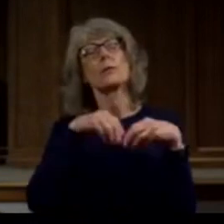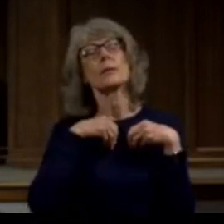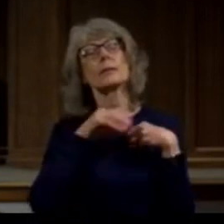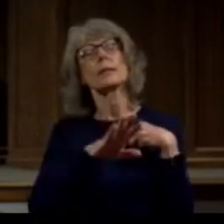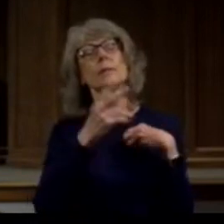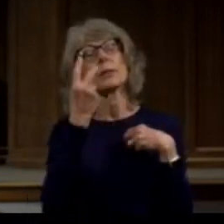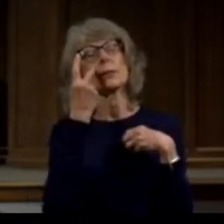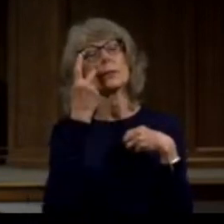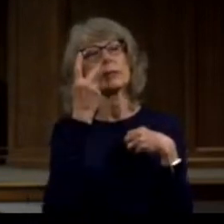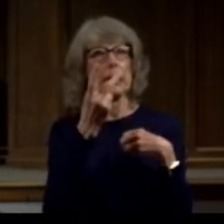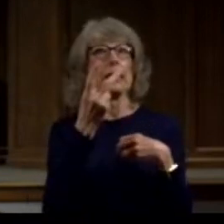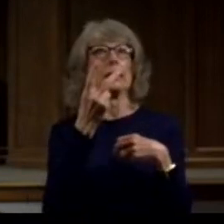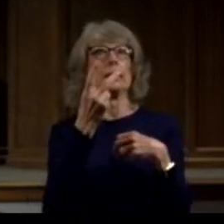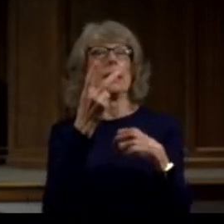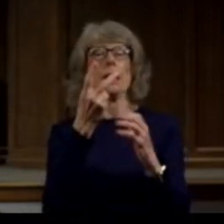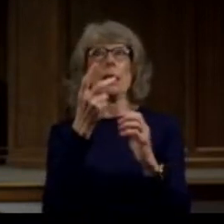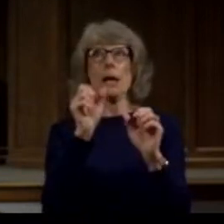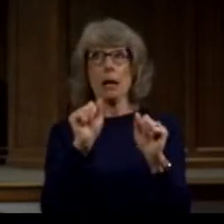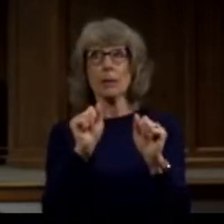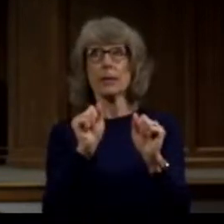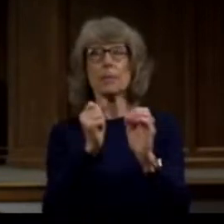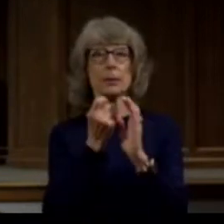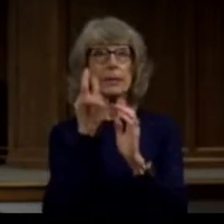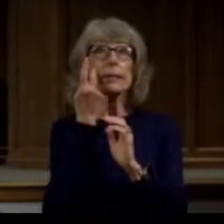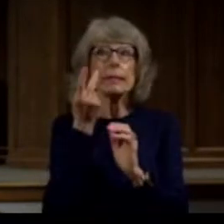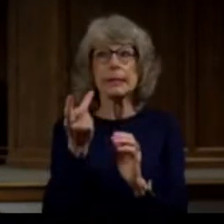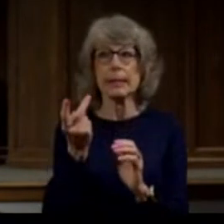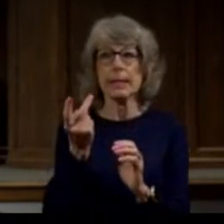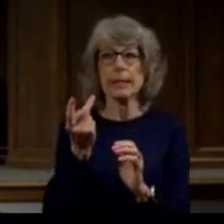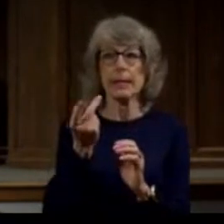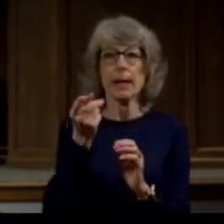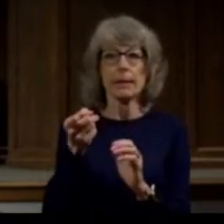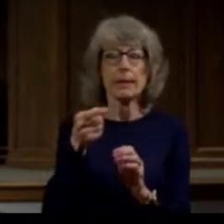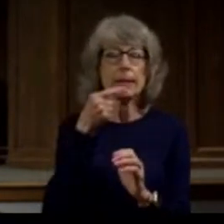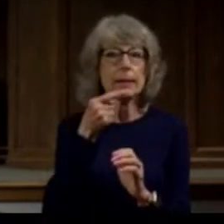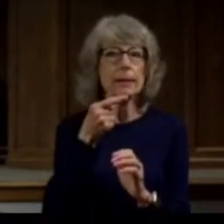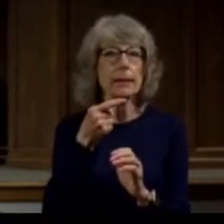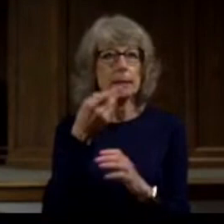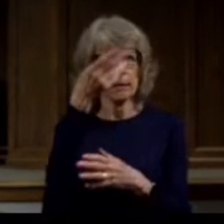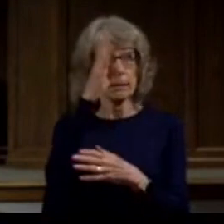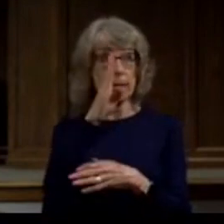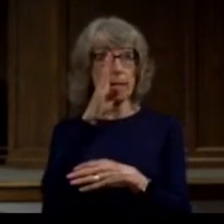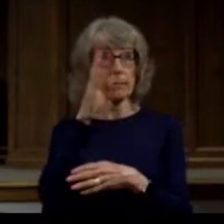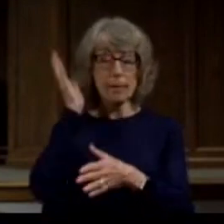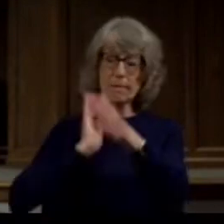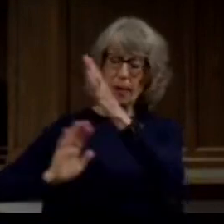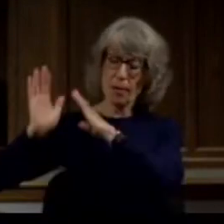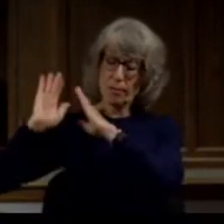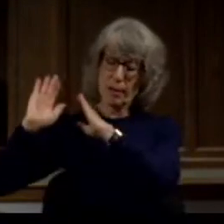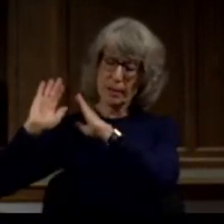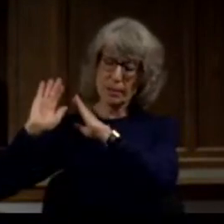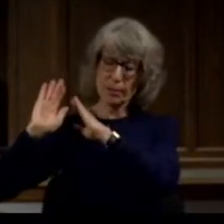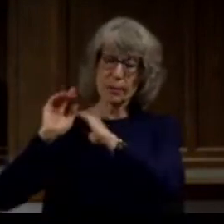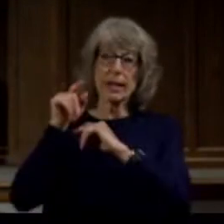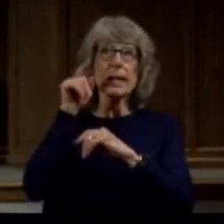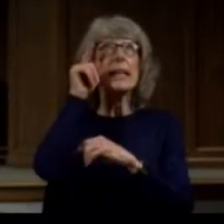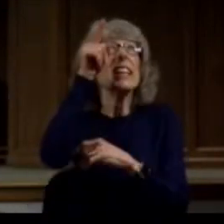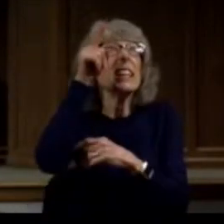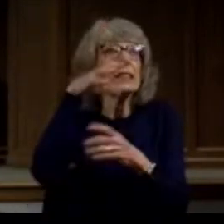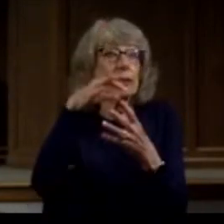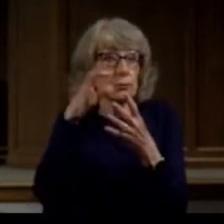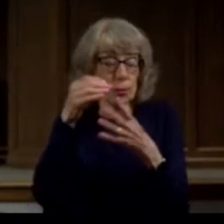And at that very moment, I was able to see him. Then he said, God of our ancestors has chosen you